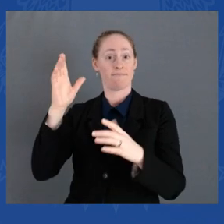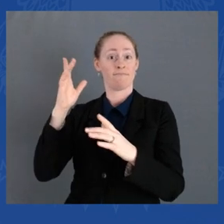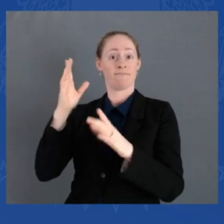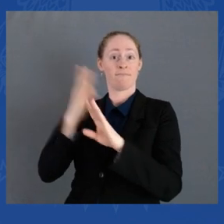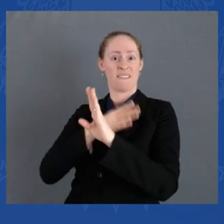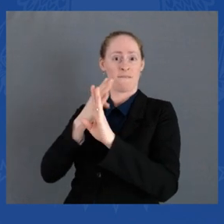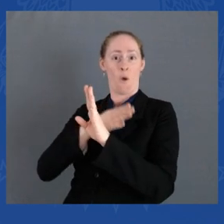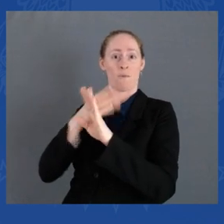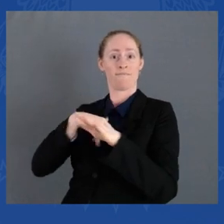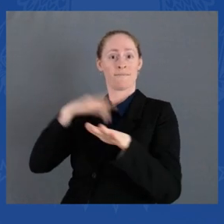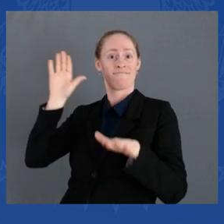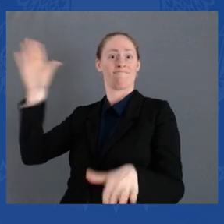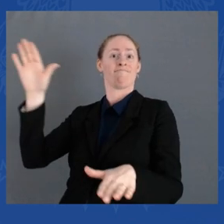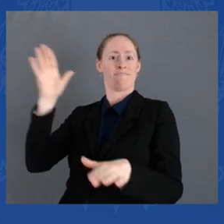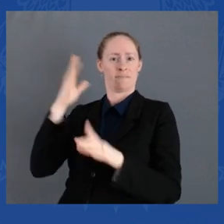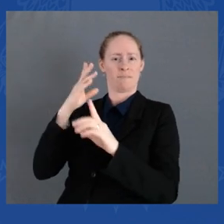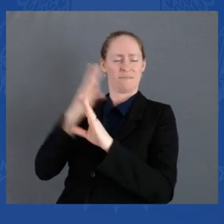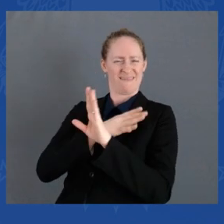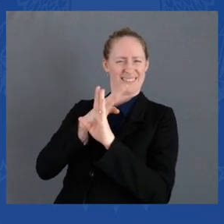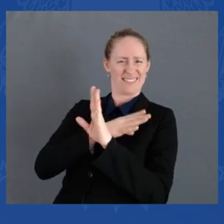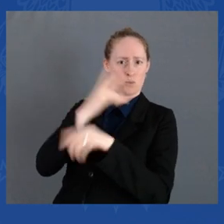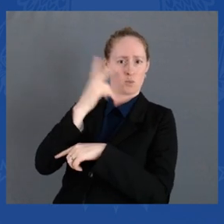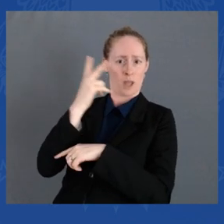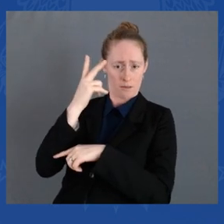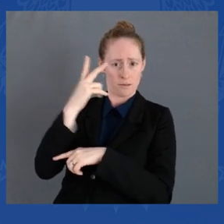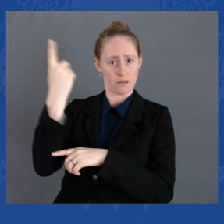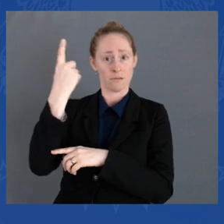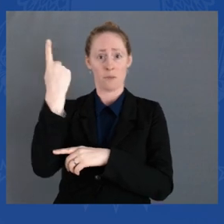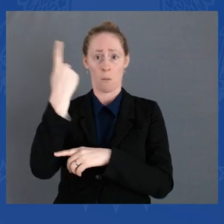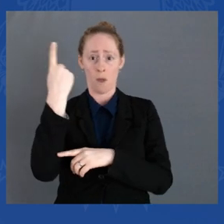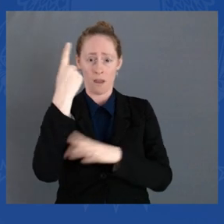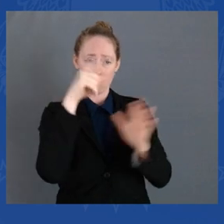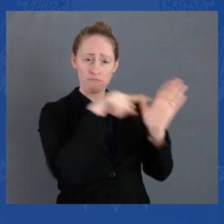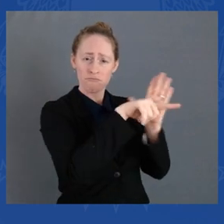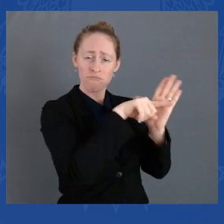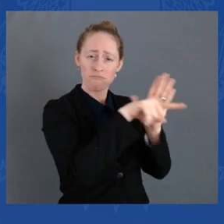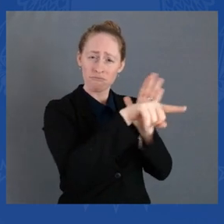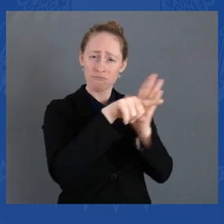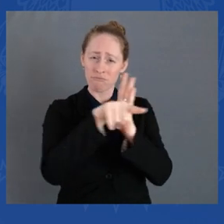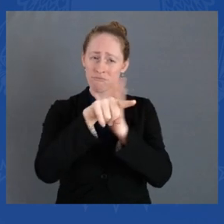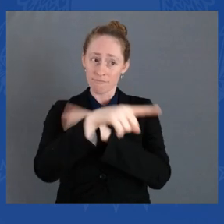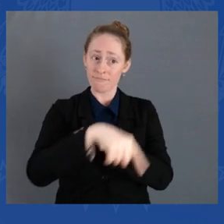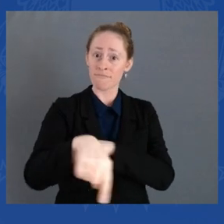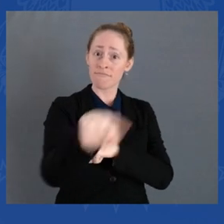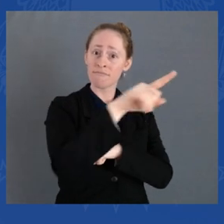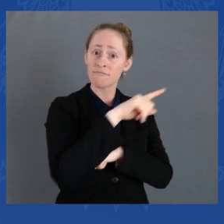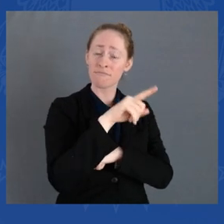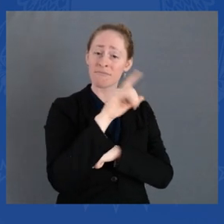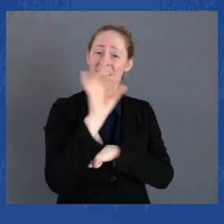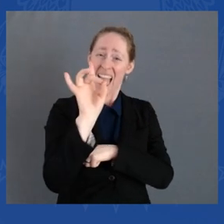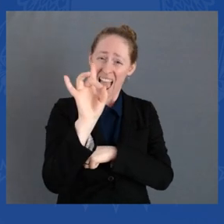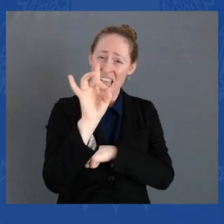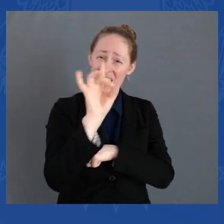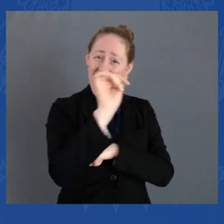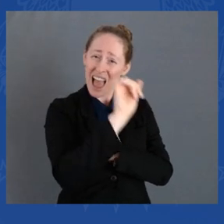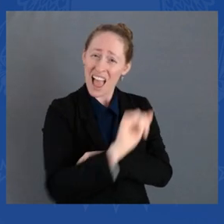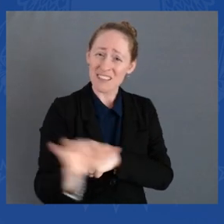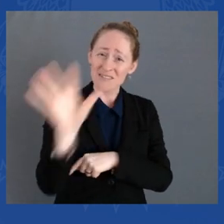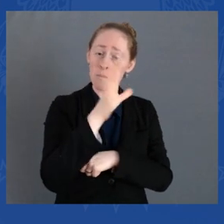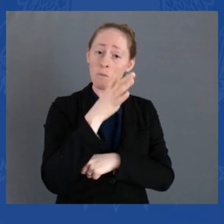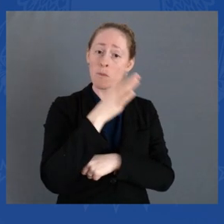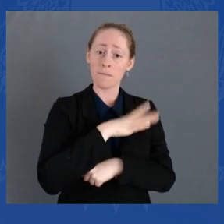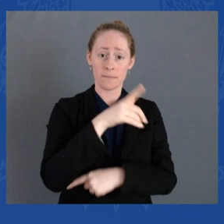Asian women. President Biden and Vice President Harris immediately went to Atlanta. They met with local